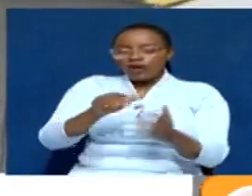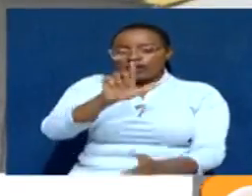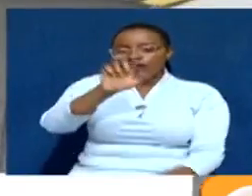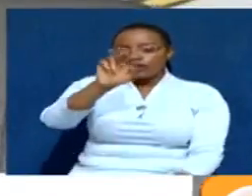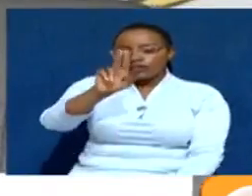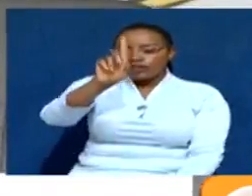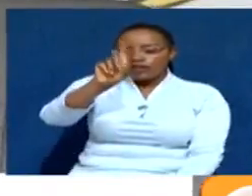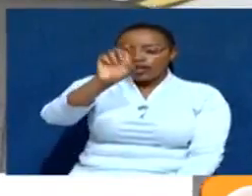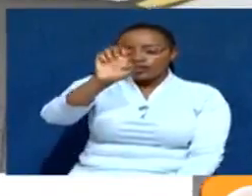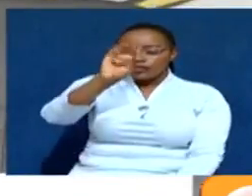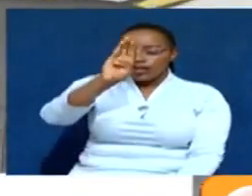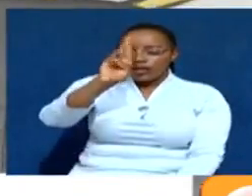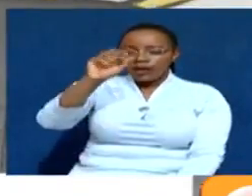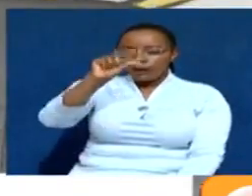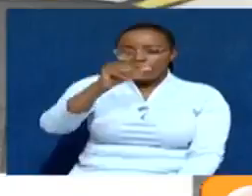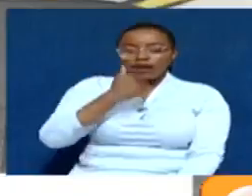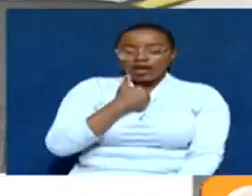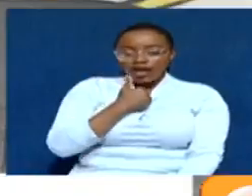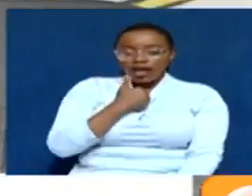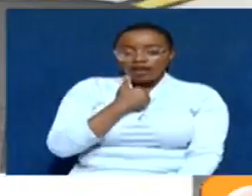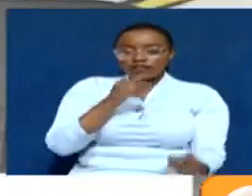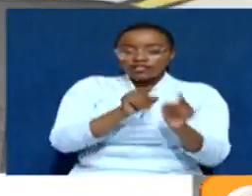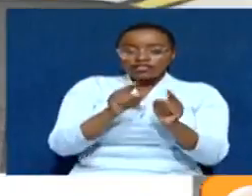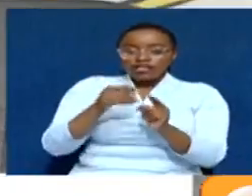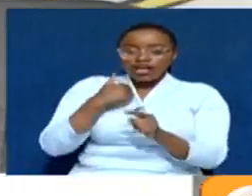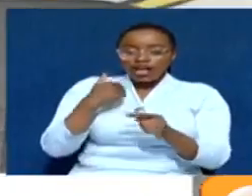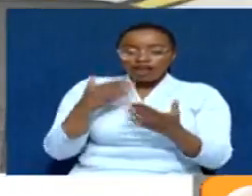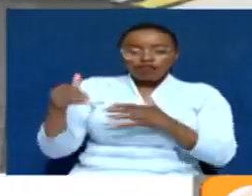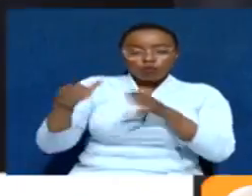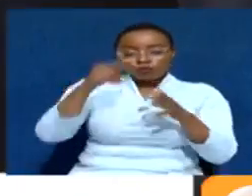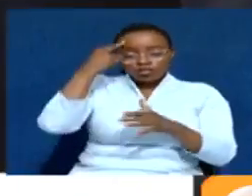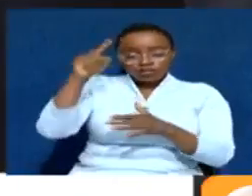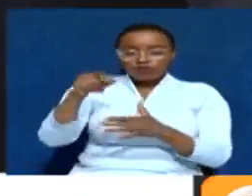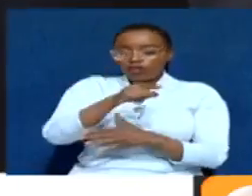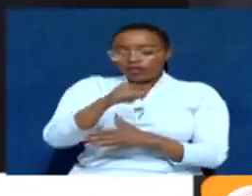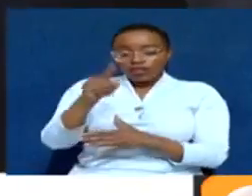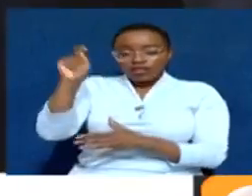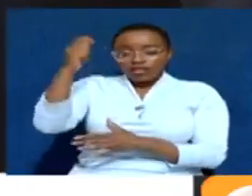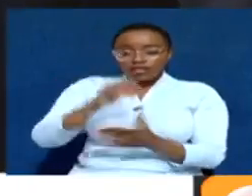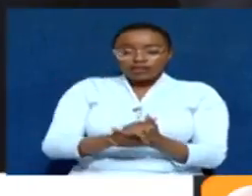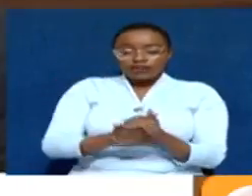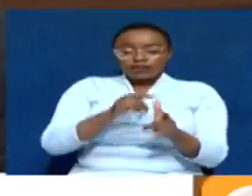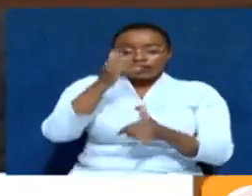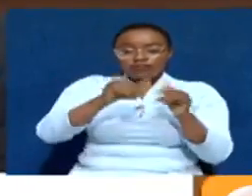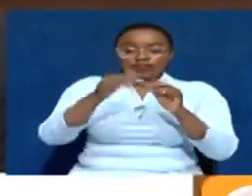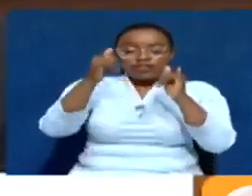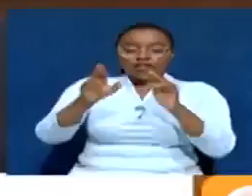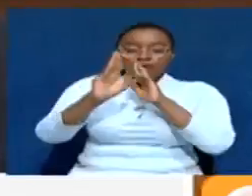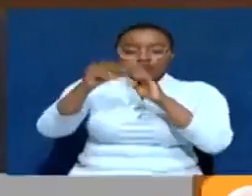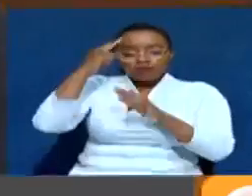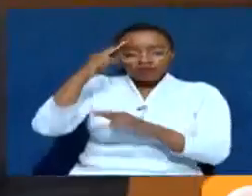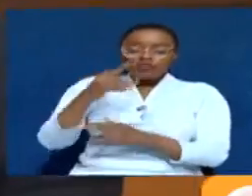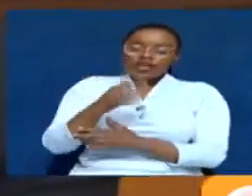Luxembourg and we have a wonderful opportunity for Kenyans. And finally, a new report by